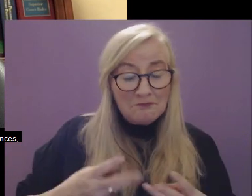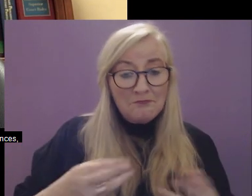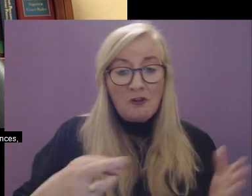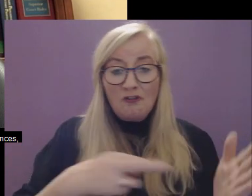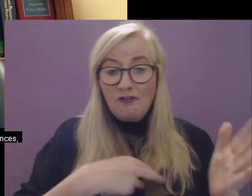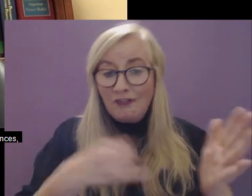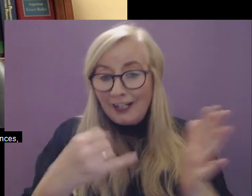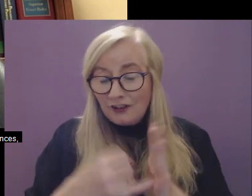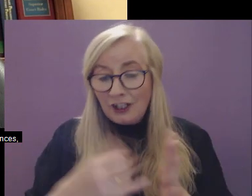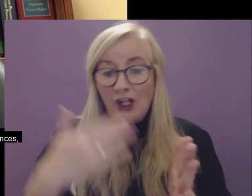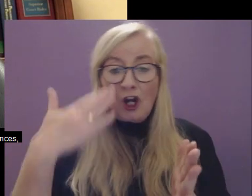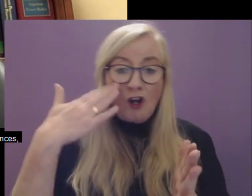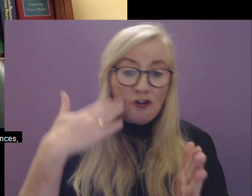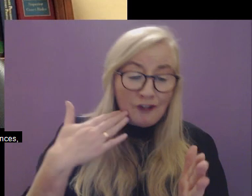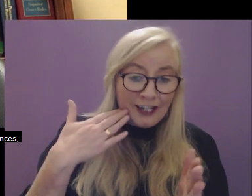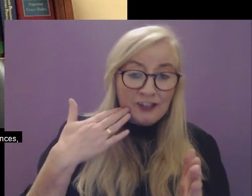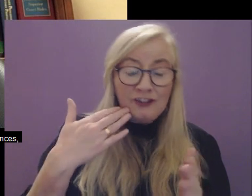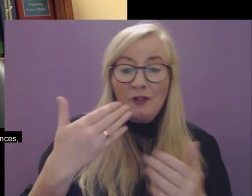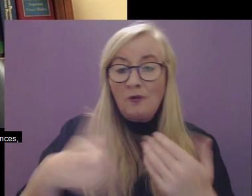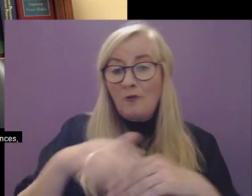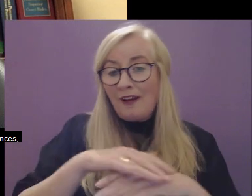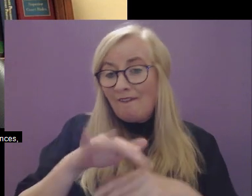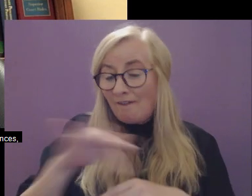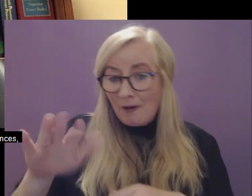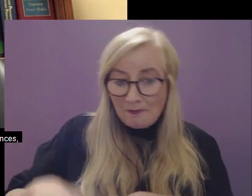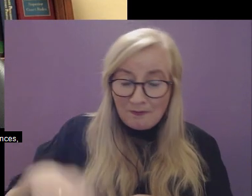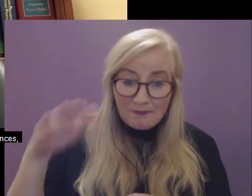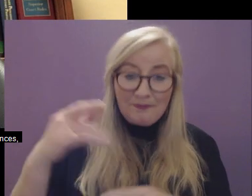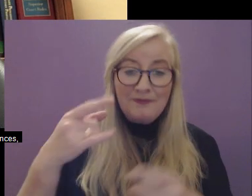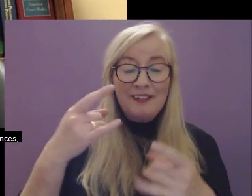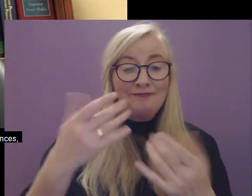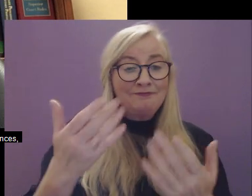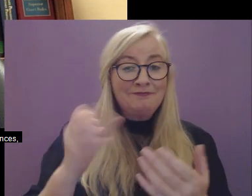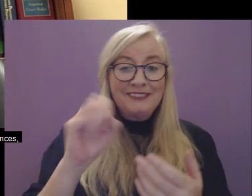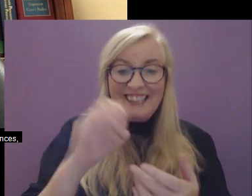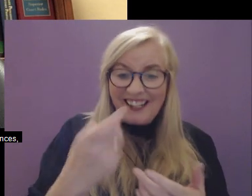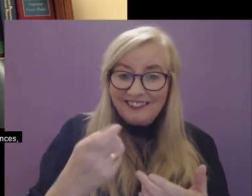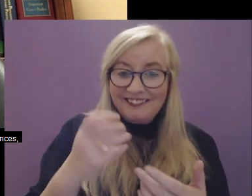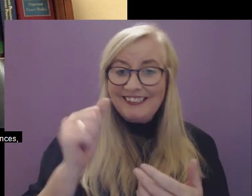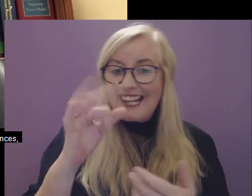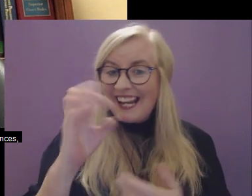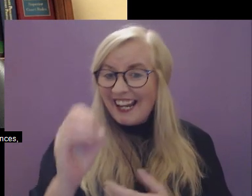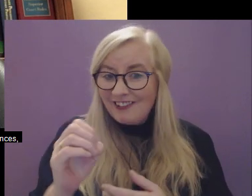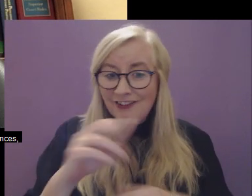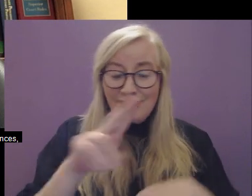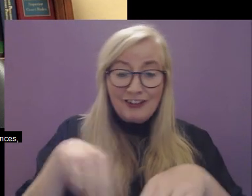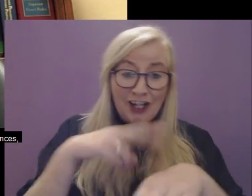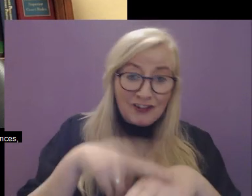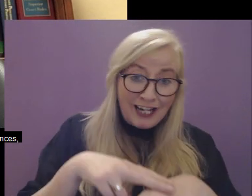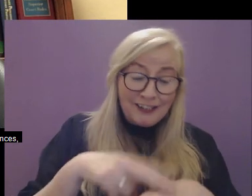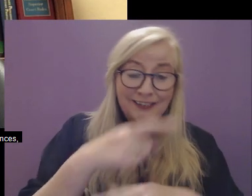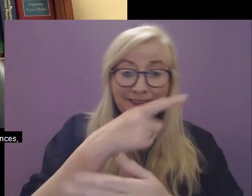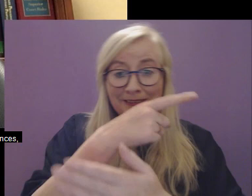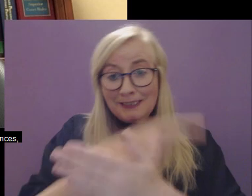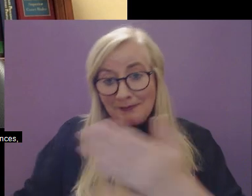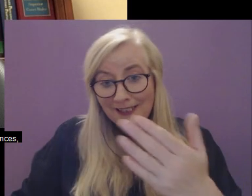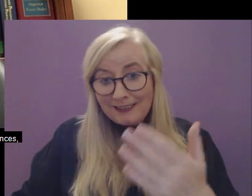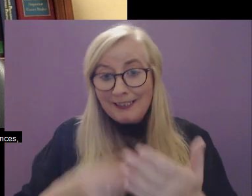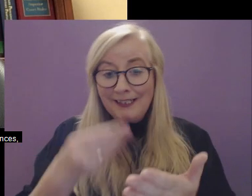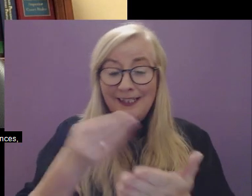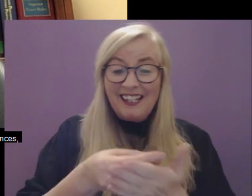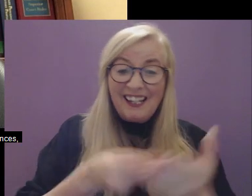race, religious beliefs, ethnic origin, sexual orientation, age, nationality, disability,